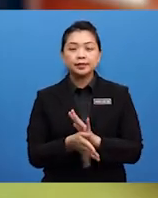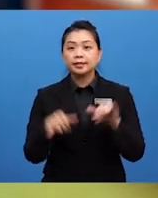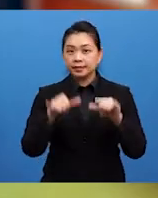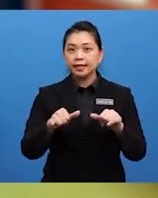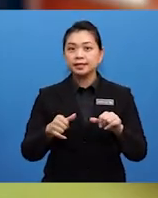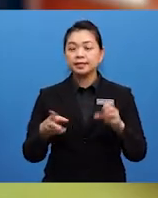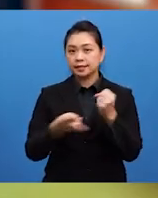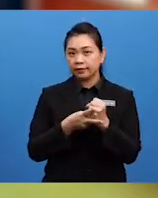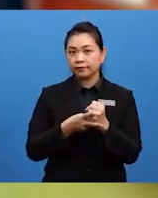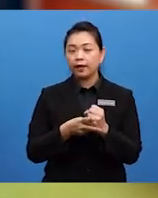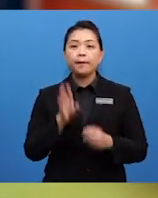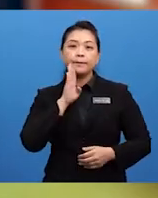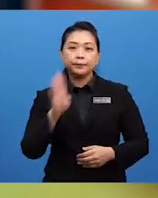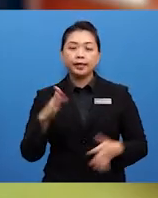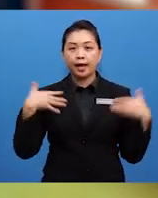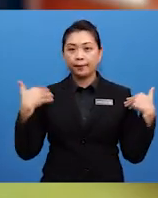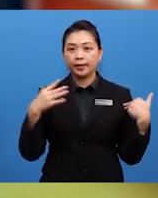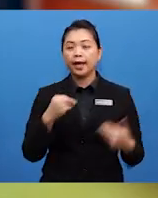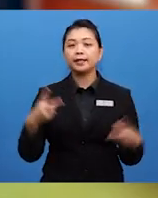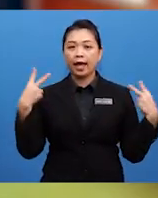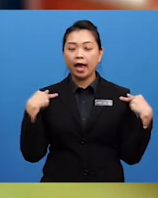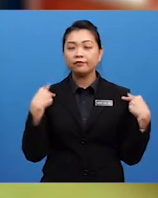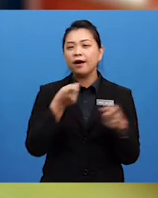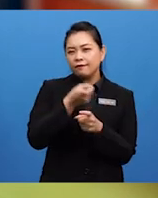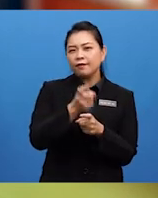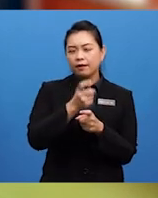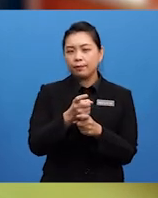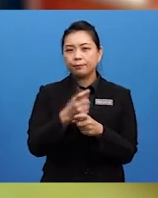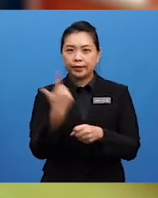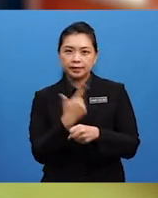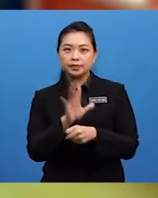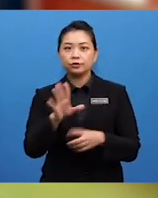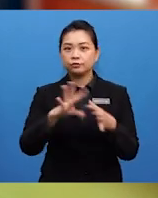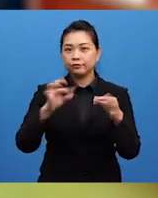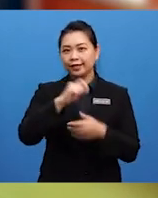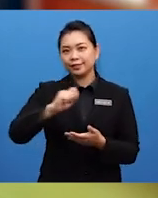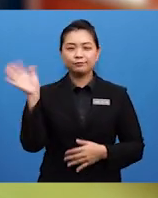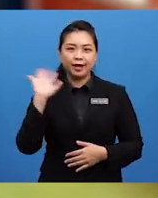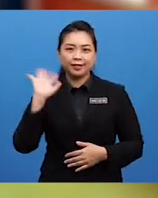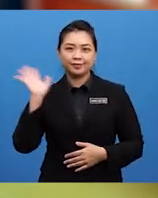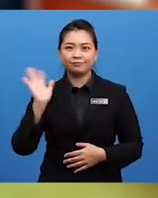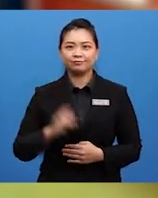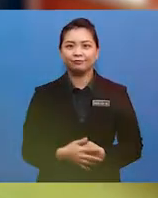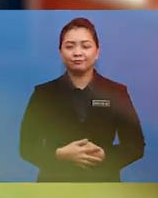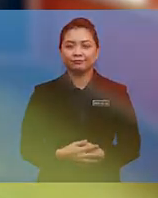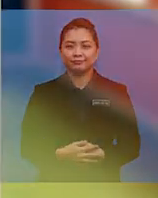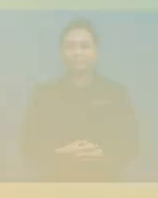stay safe, be happy and have fun practicing your story writing. Bye-bye!